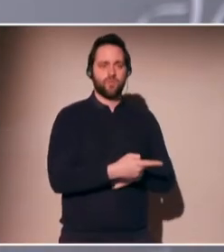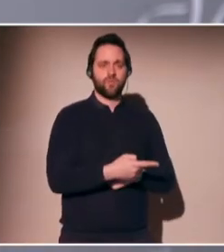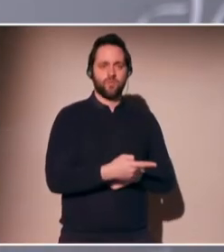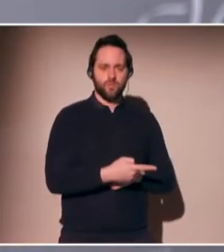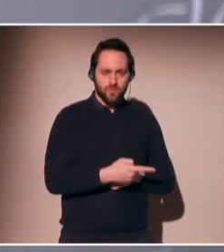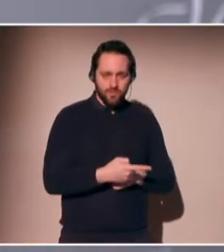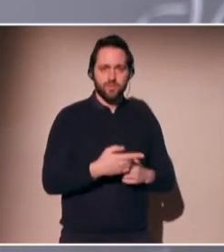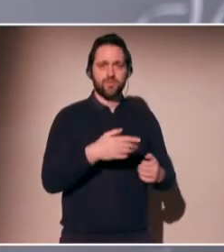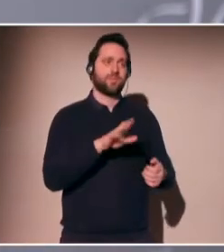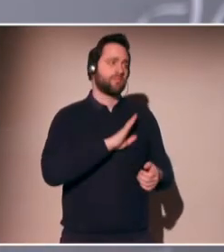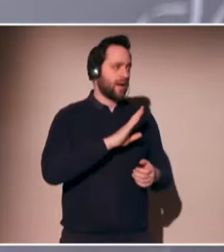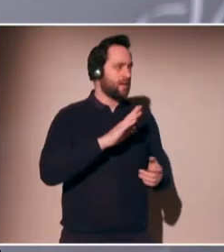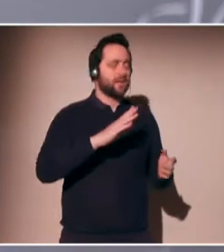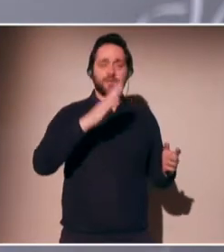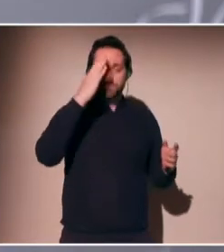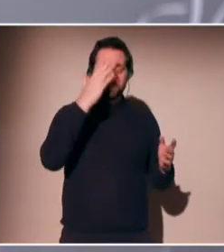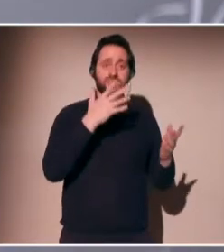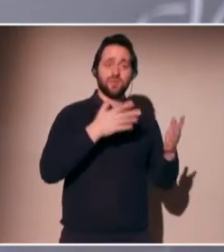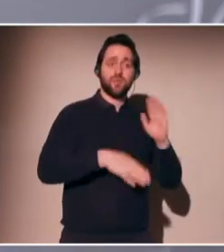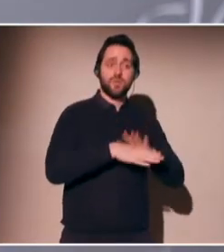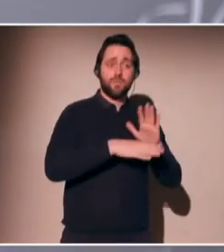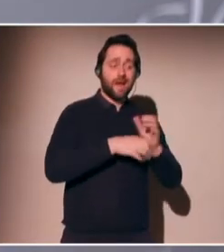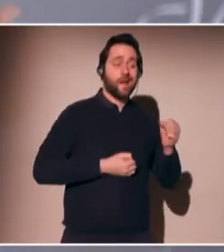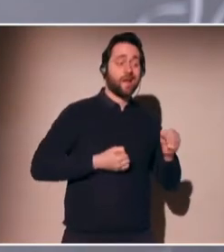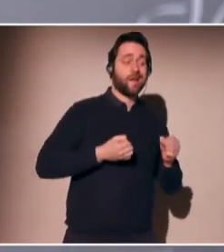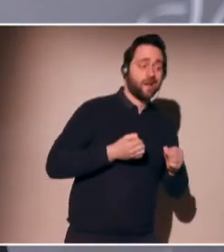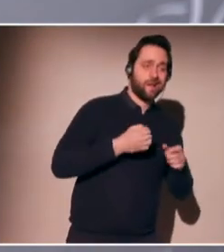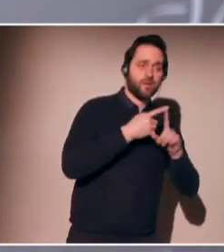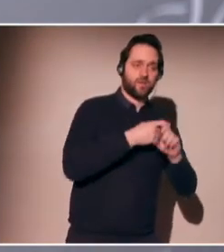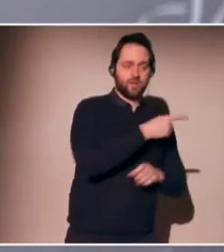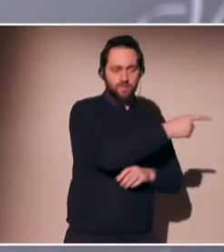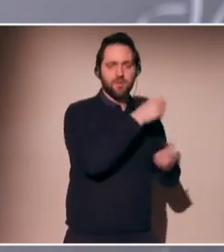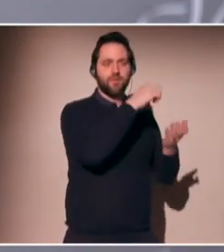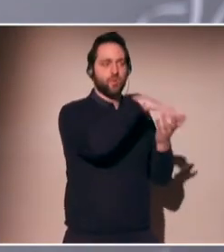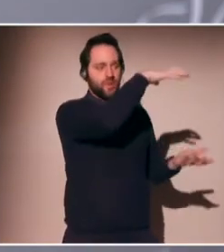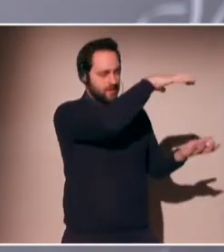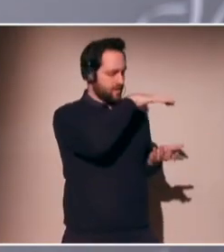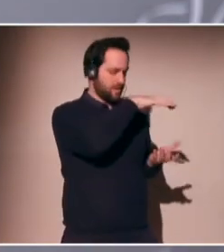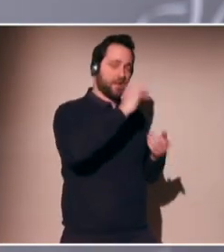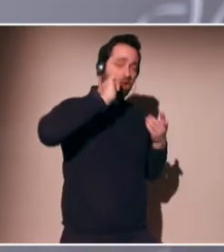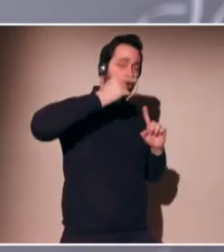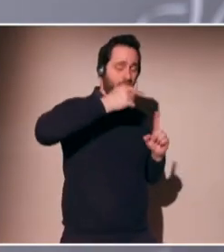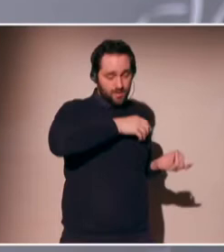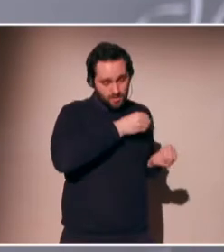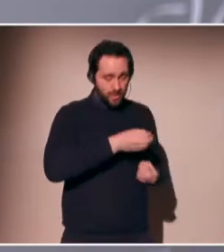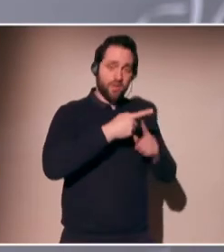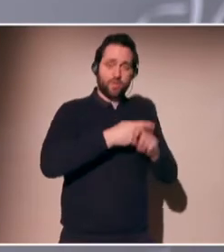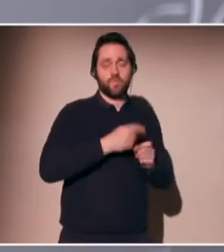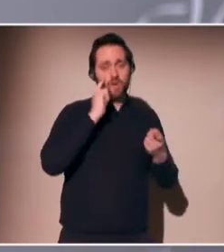algorithm itself has biases, and so to what extent can you either test it as a black box or peek inside.